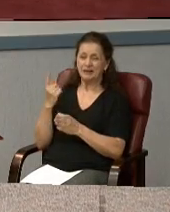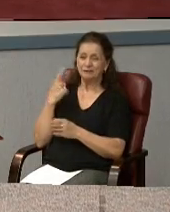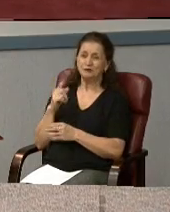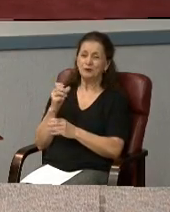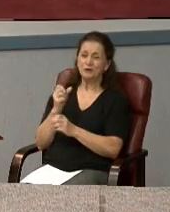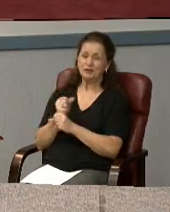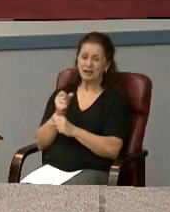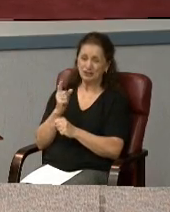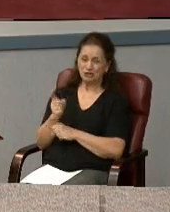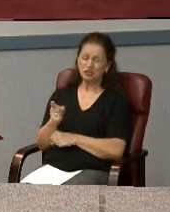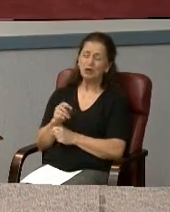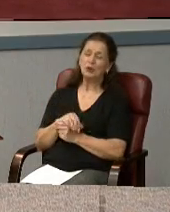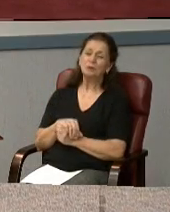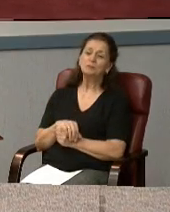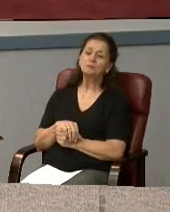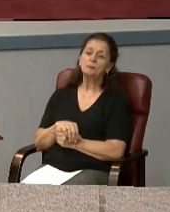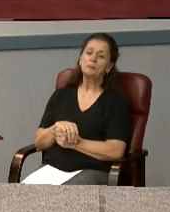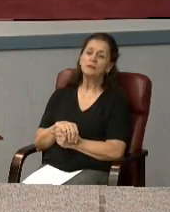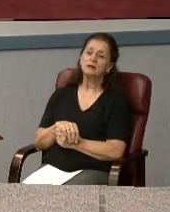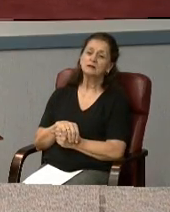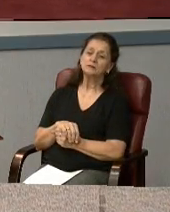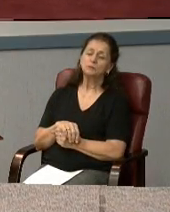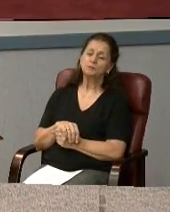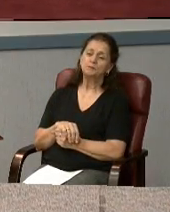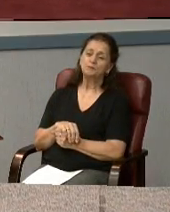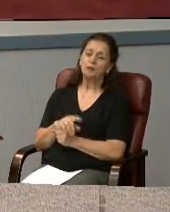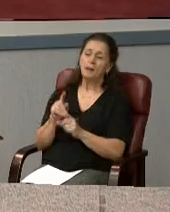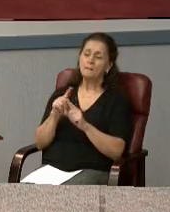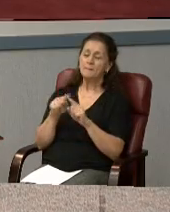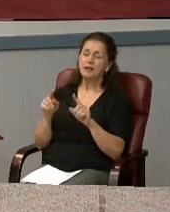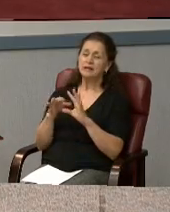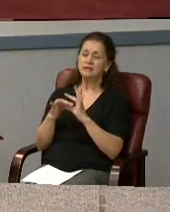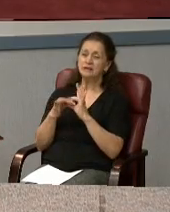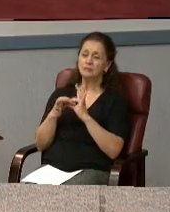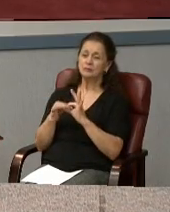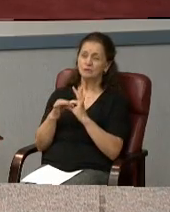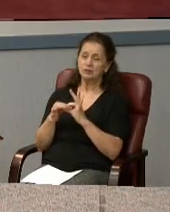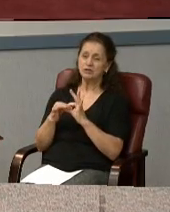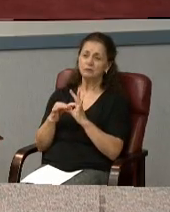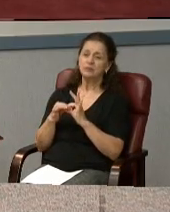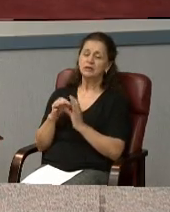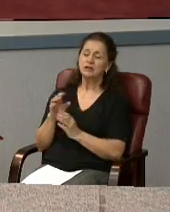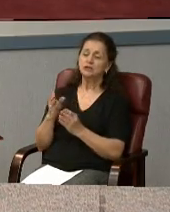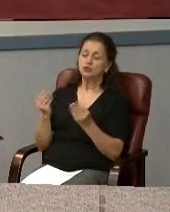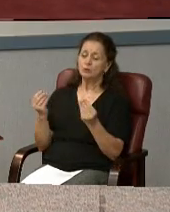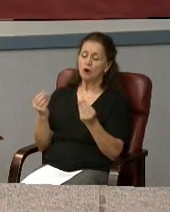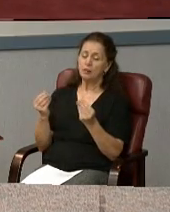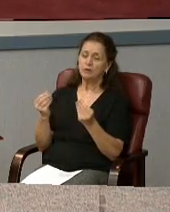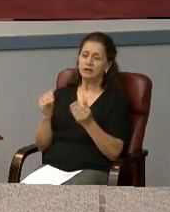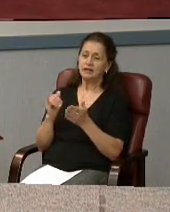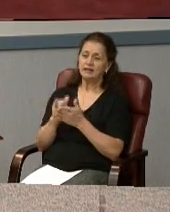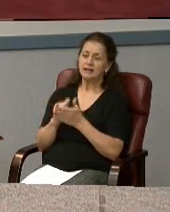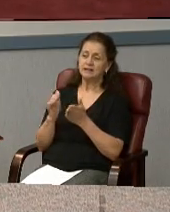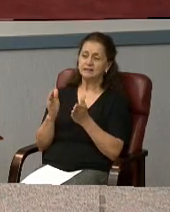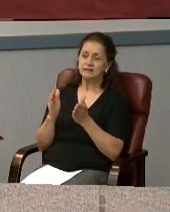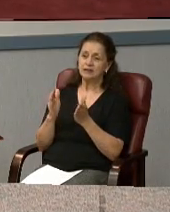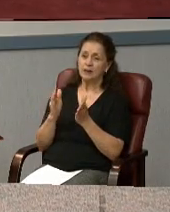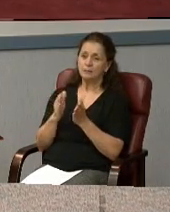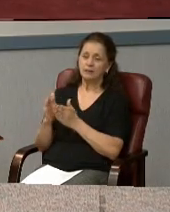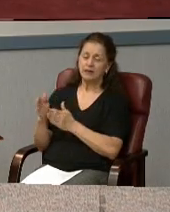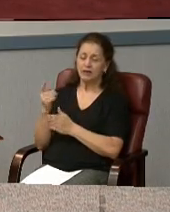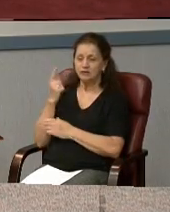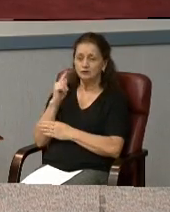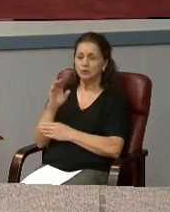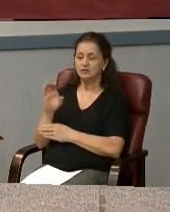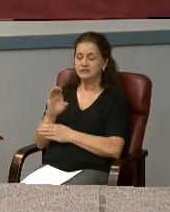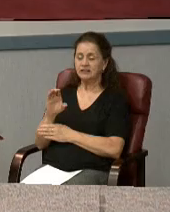After we take a week off. But in regards to the property that's being planned for C Street